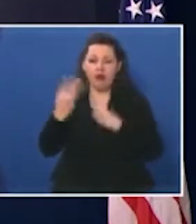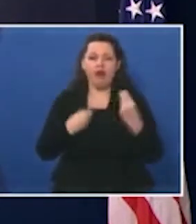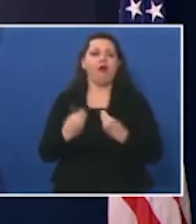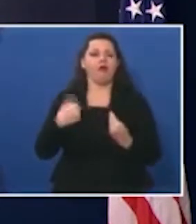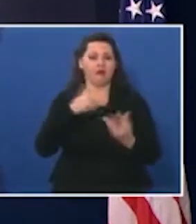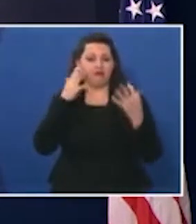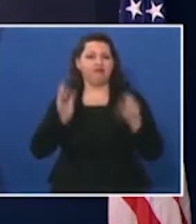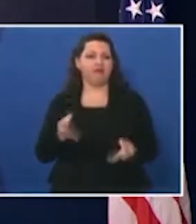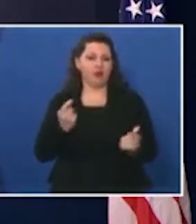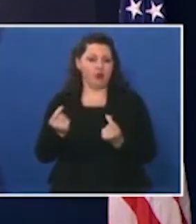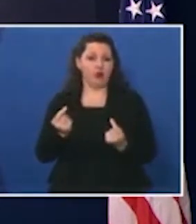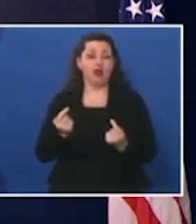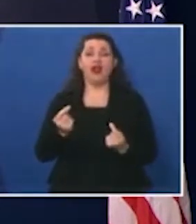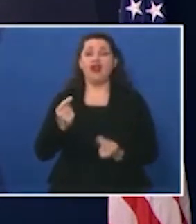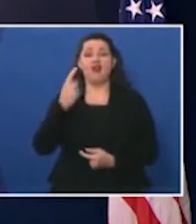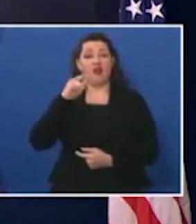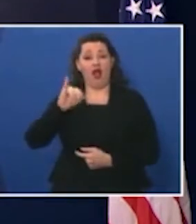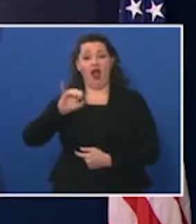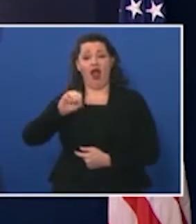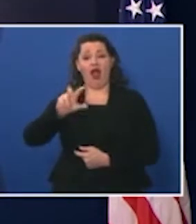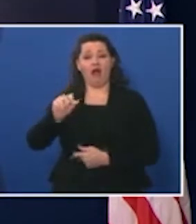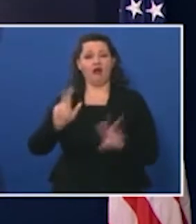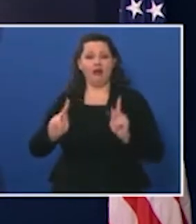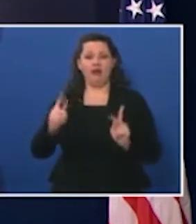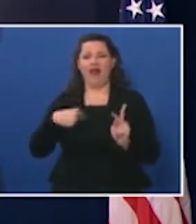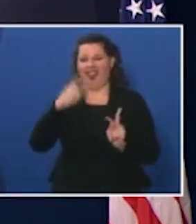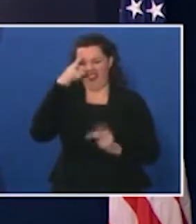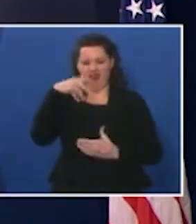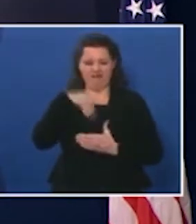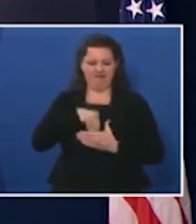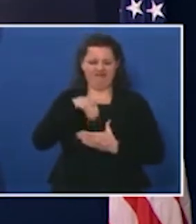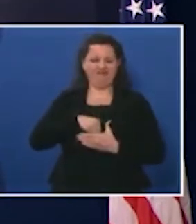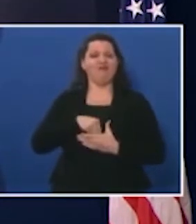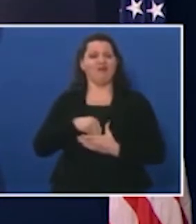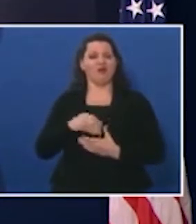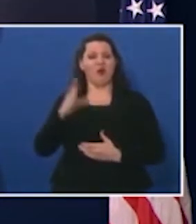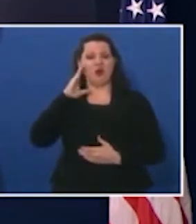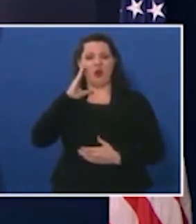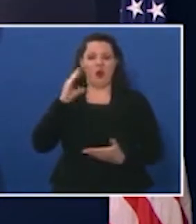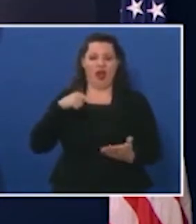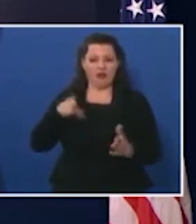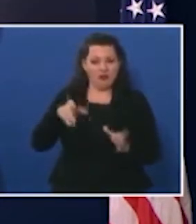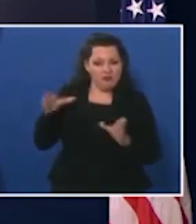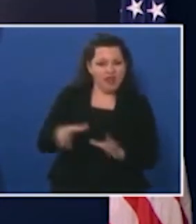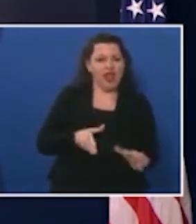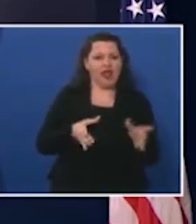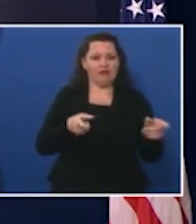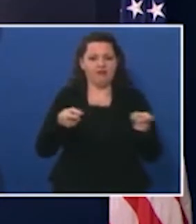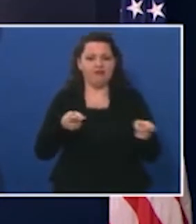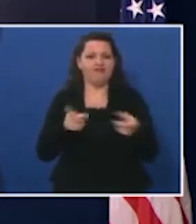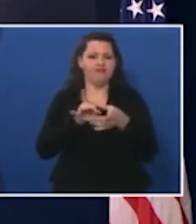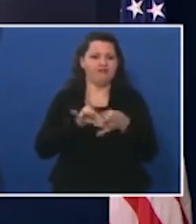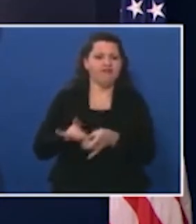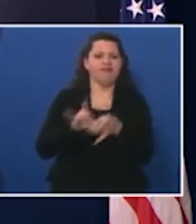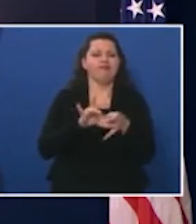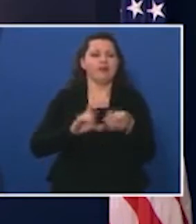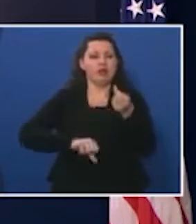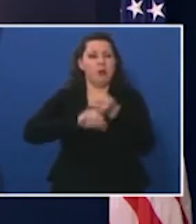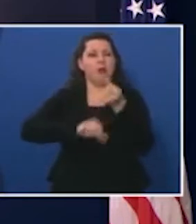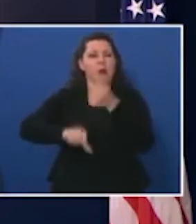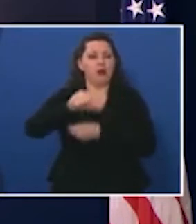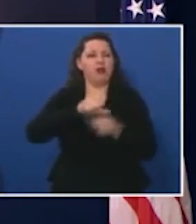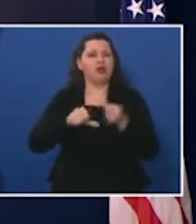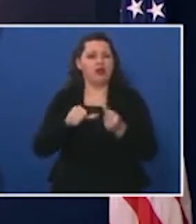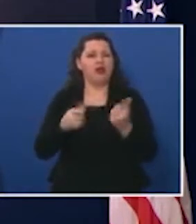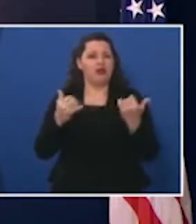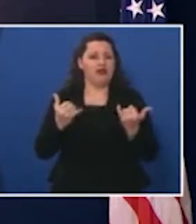our DNA to plan and manage through emergencies to coordinate with their community partners to come together and support each other in times